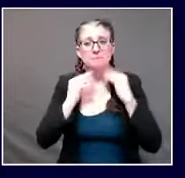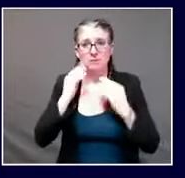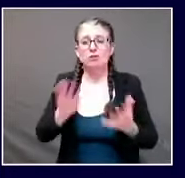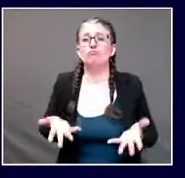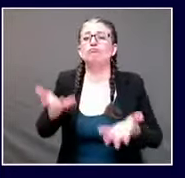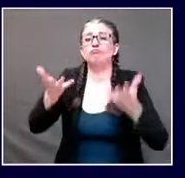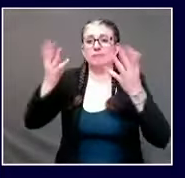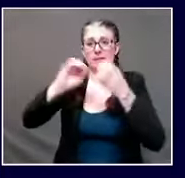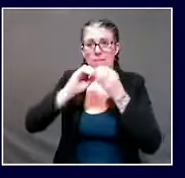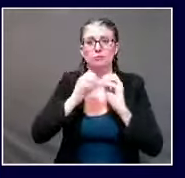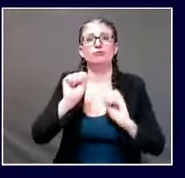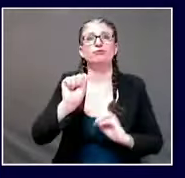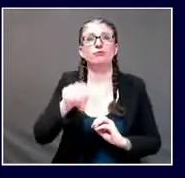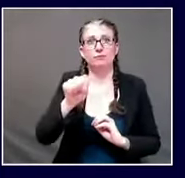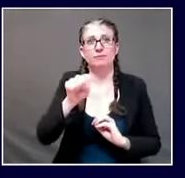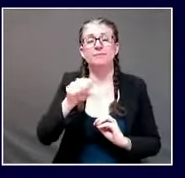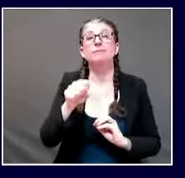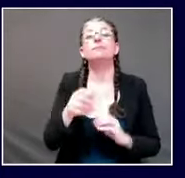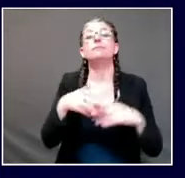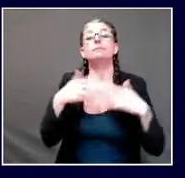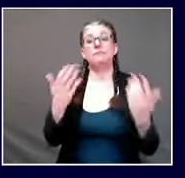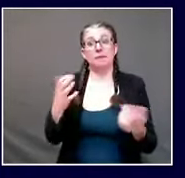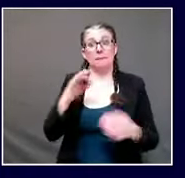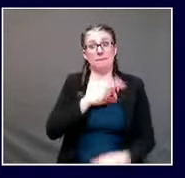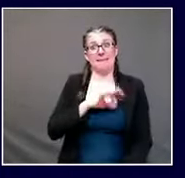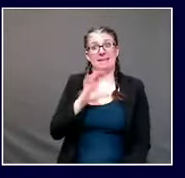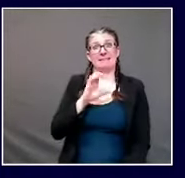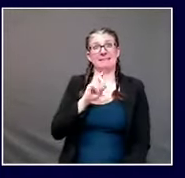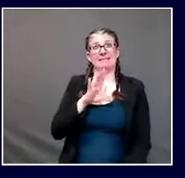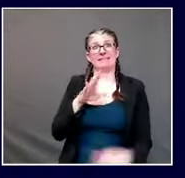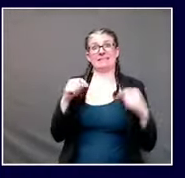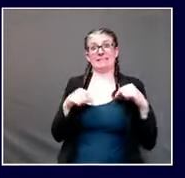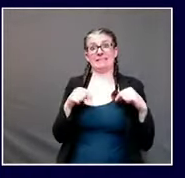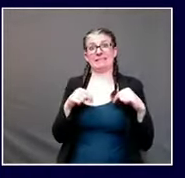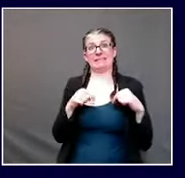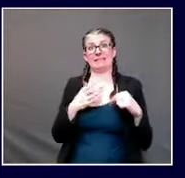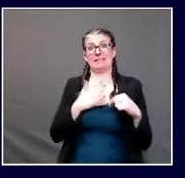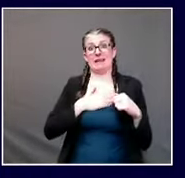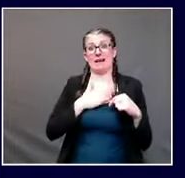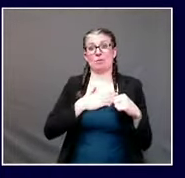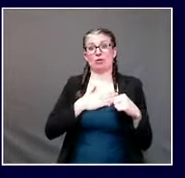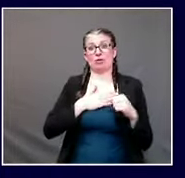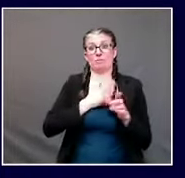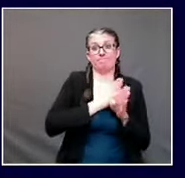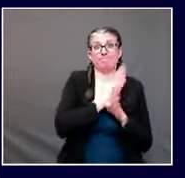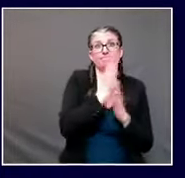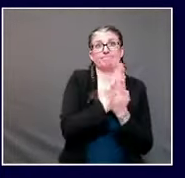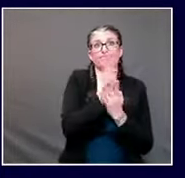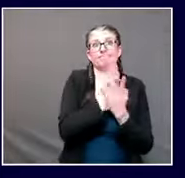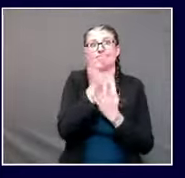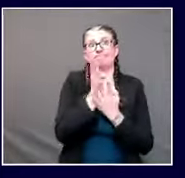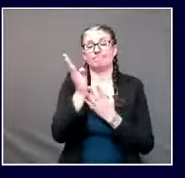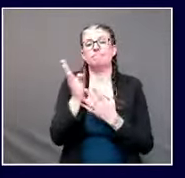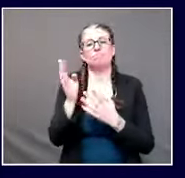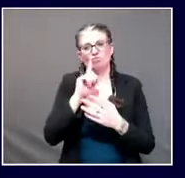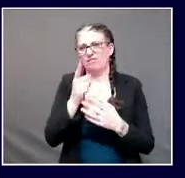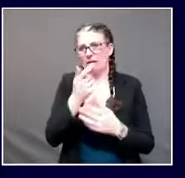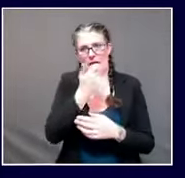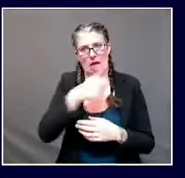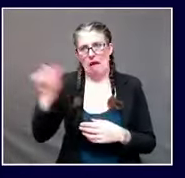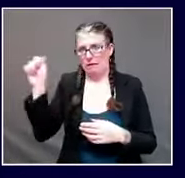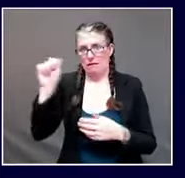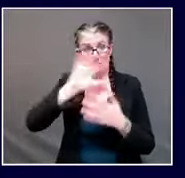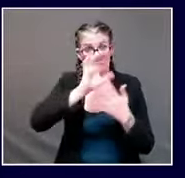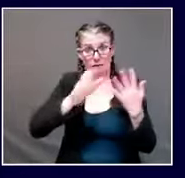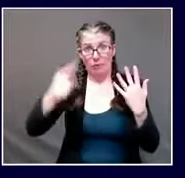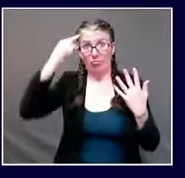every area of our response on the um on the assistance with helping out with contact tracing to help out